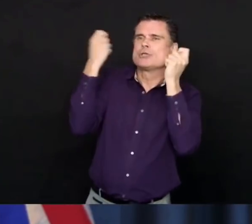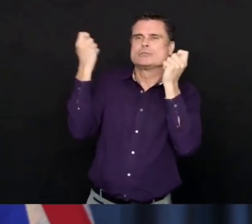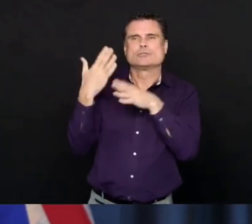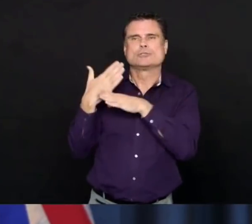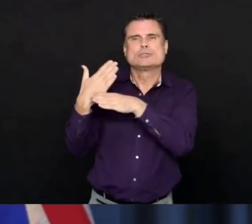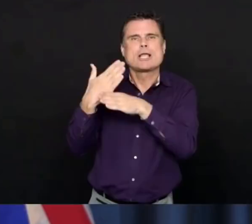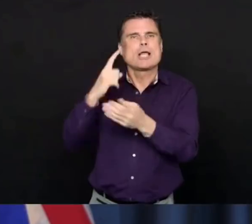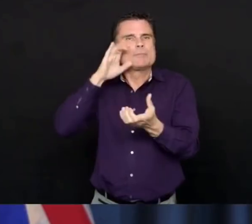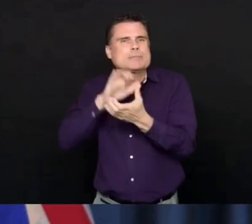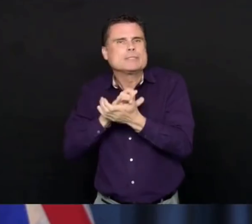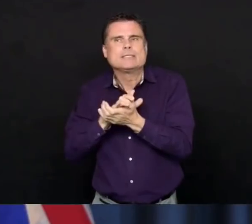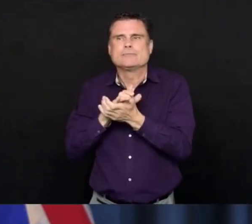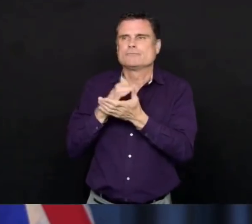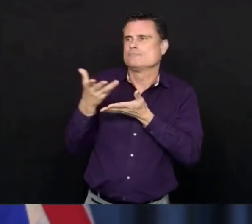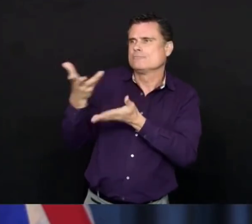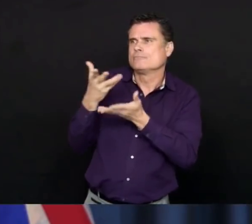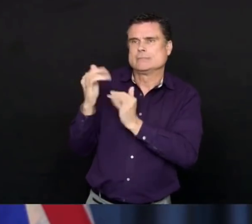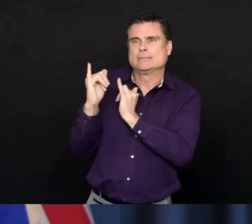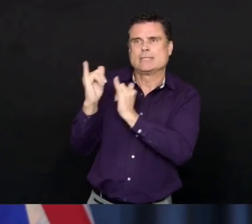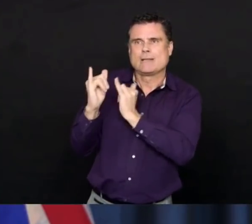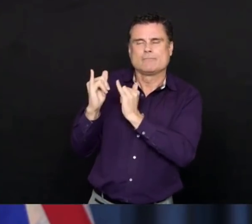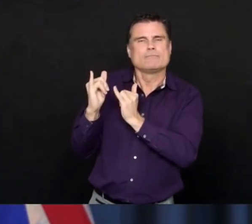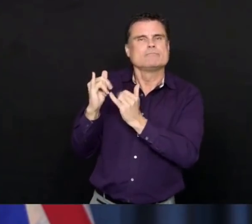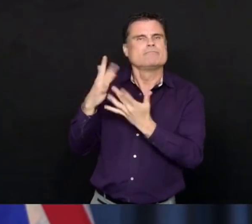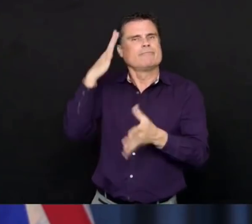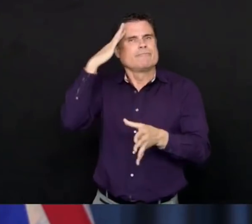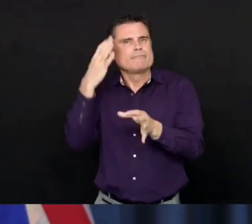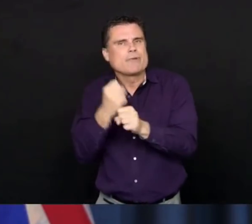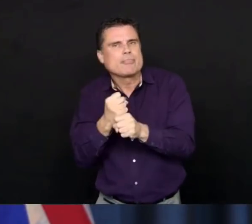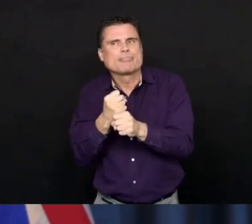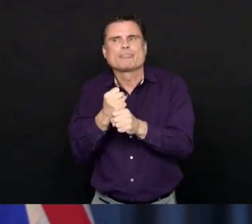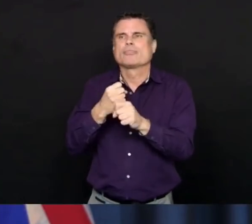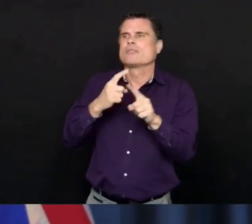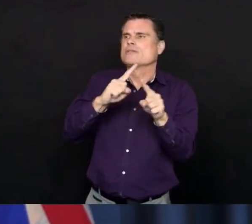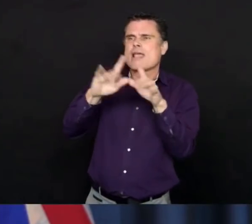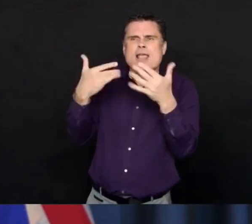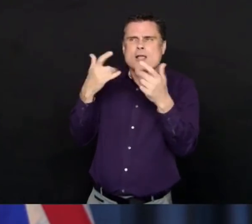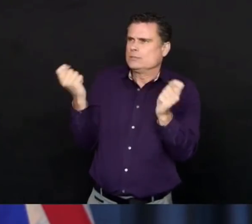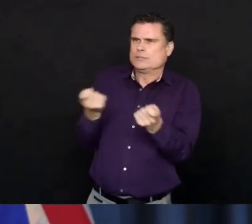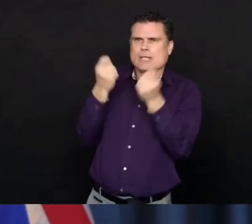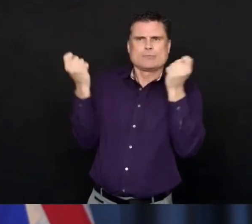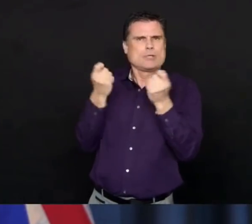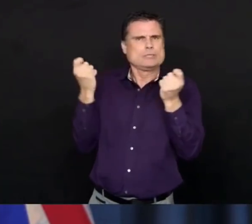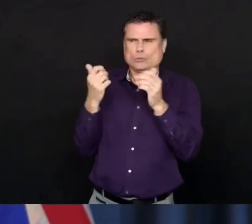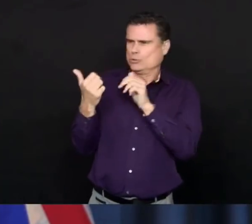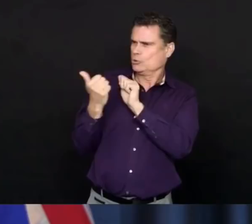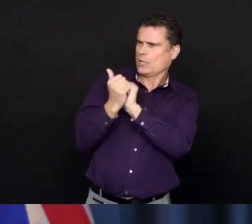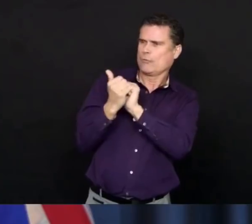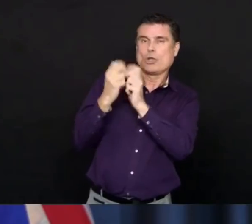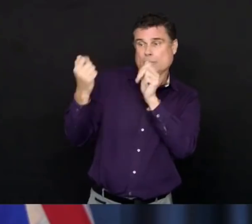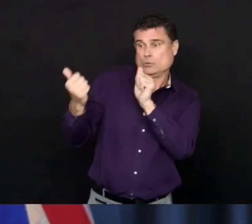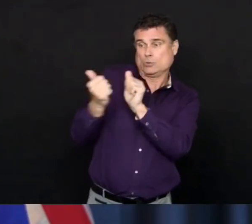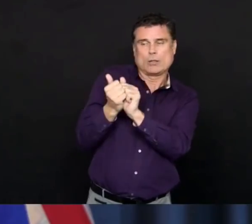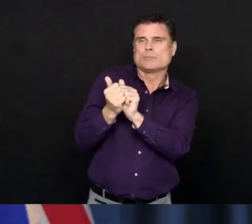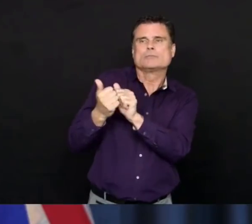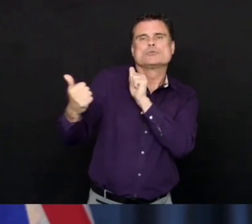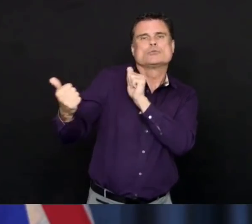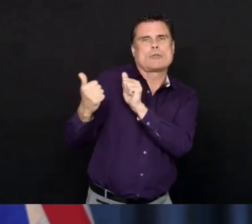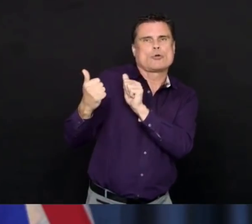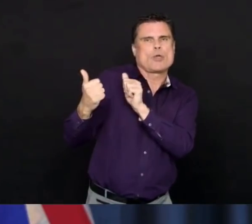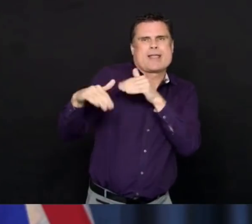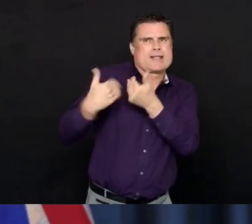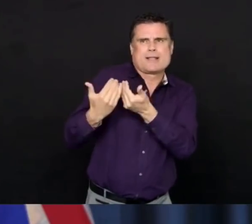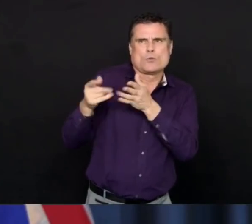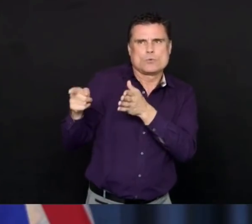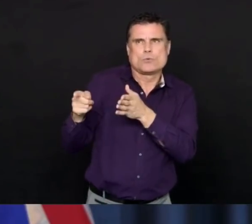We've heard that many, many places have areas online that people can connect to, so I would encourage you to find those